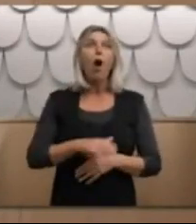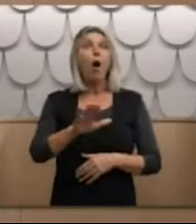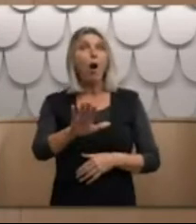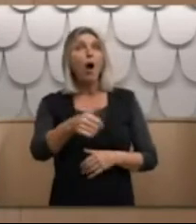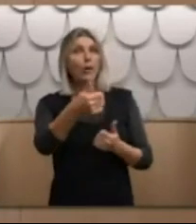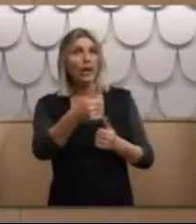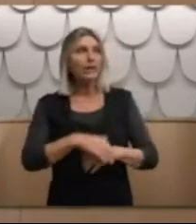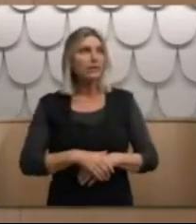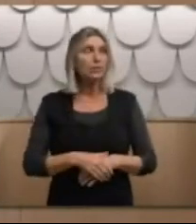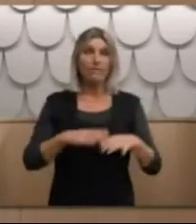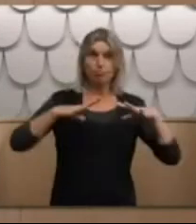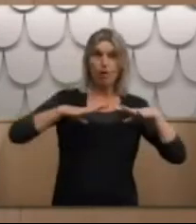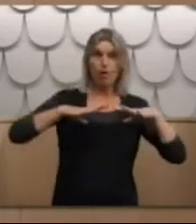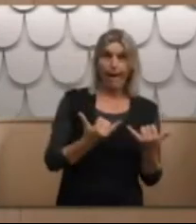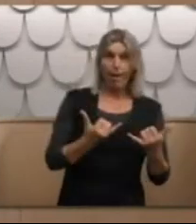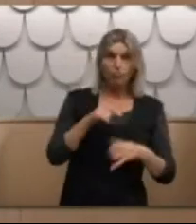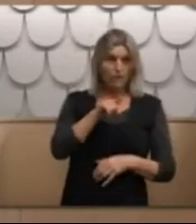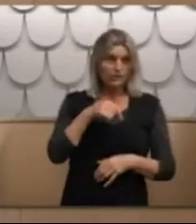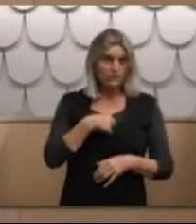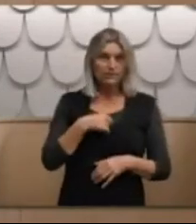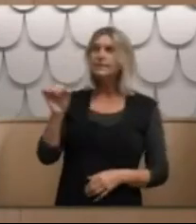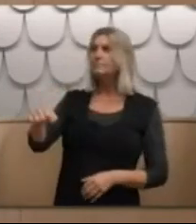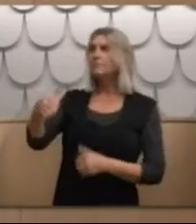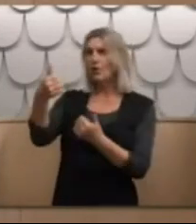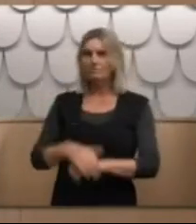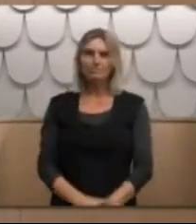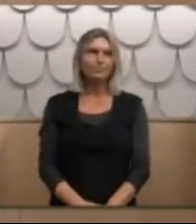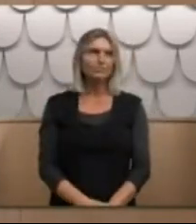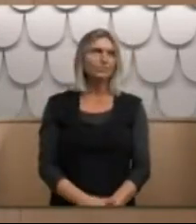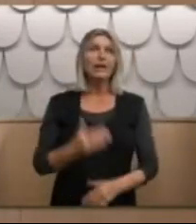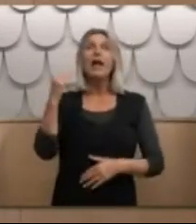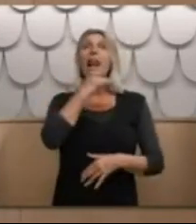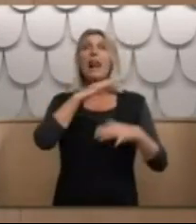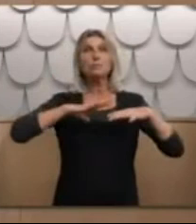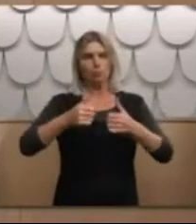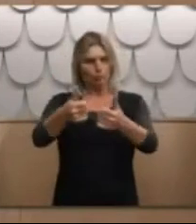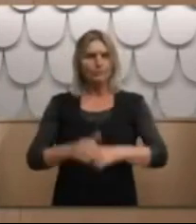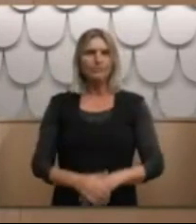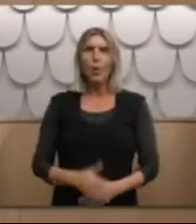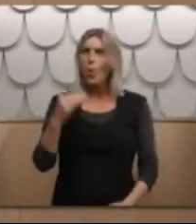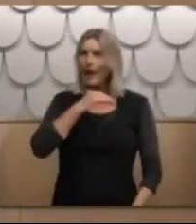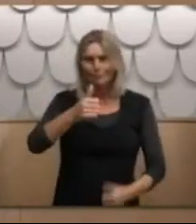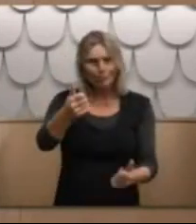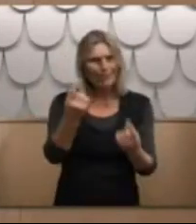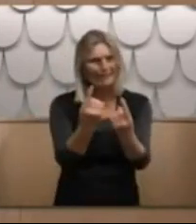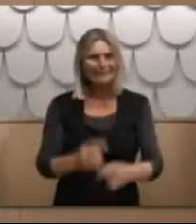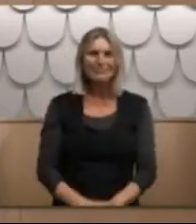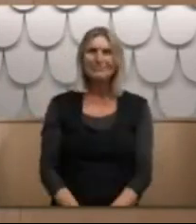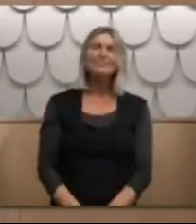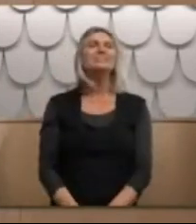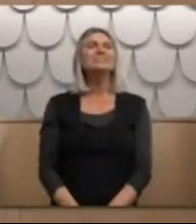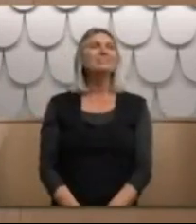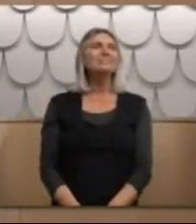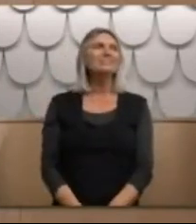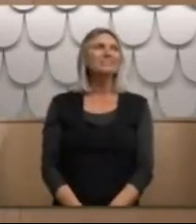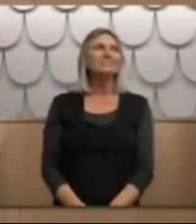to take a break now. Is that right? Yes. All right. A lunch break. A lunch break. A Oh, good. Lunch. That's a good thing. Maybe you'll